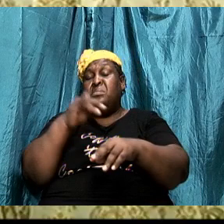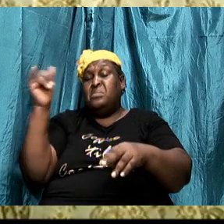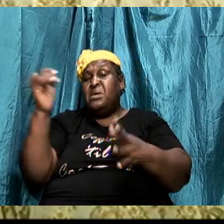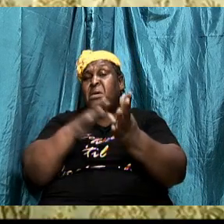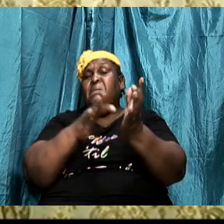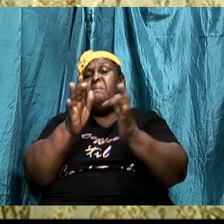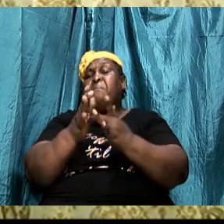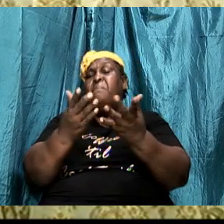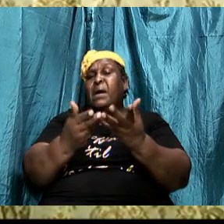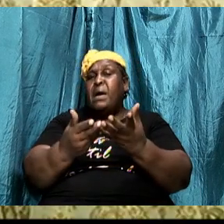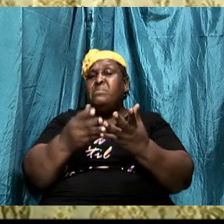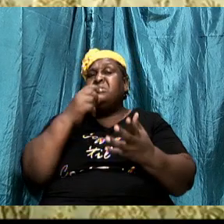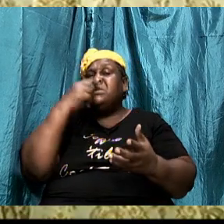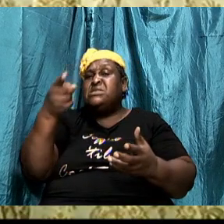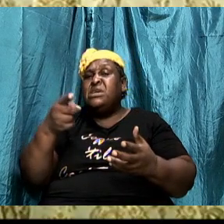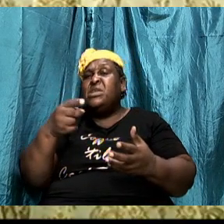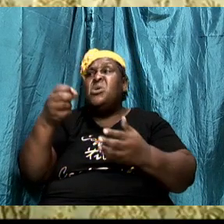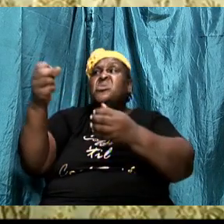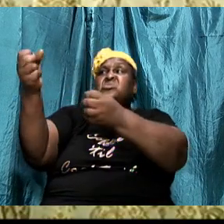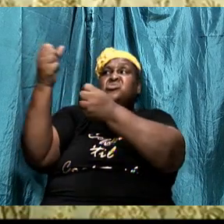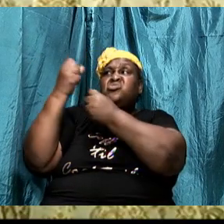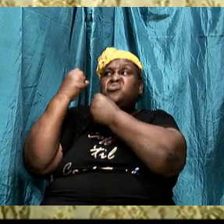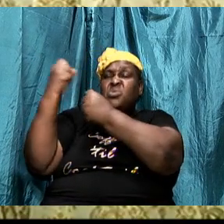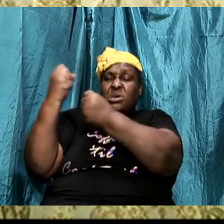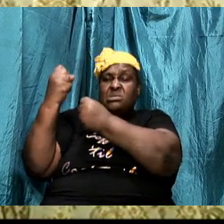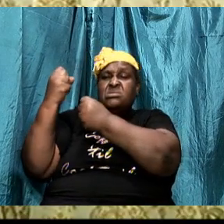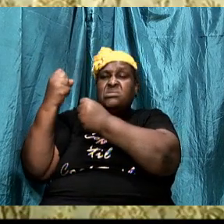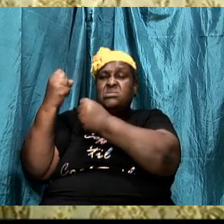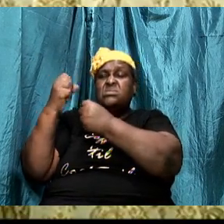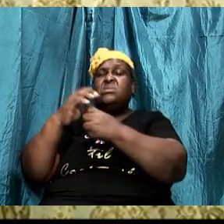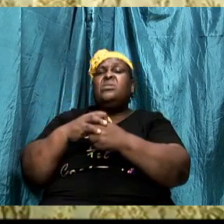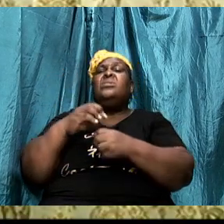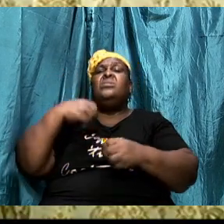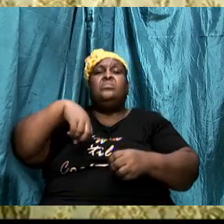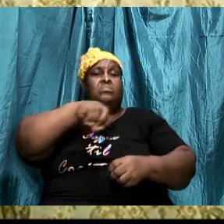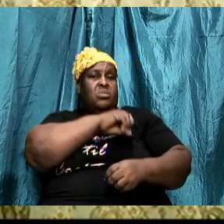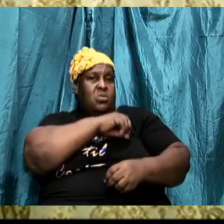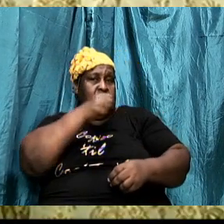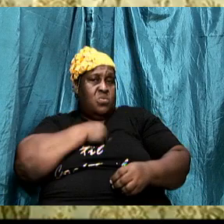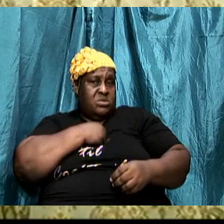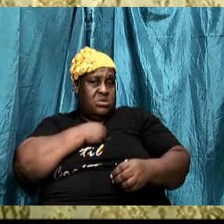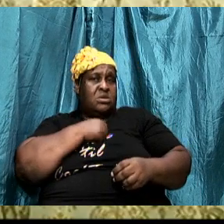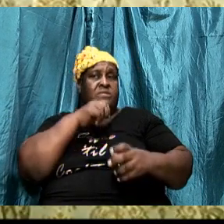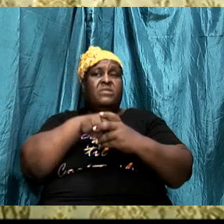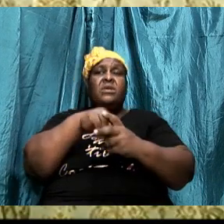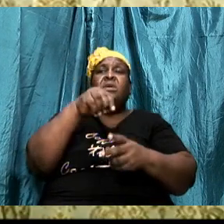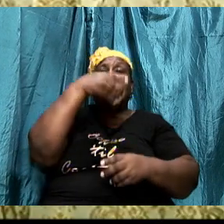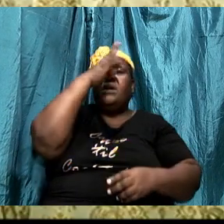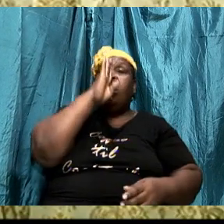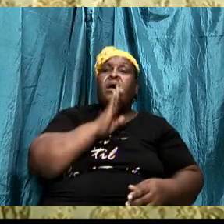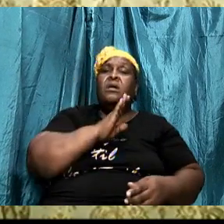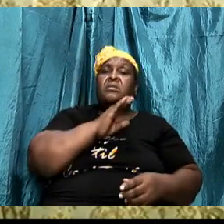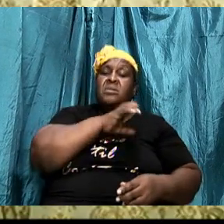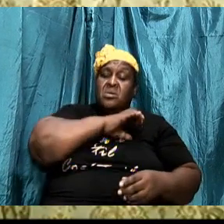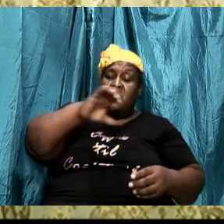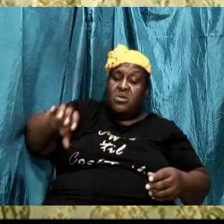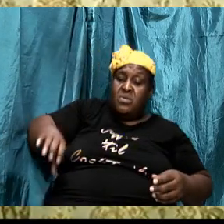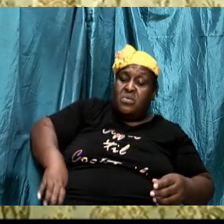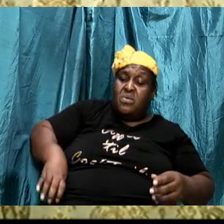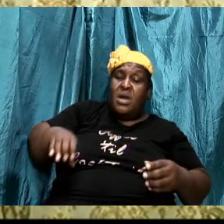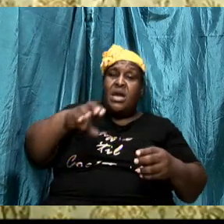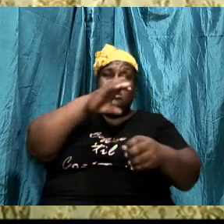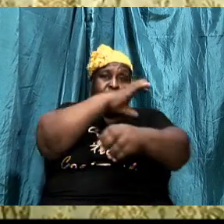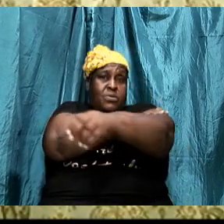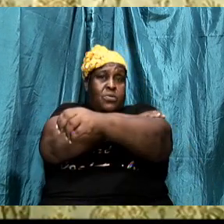to strengthen us to strengthen ourselves in the Lord. Christ's power is made